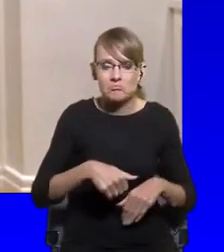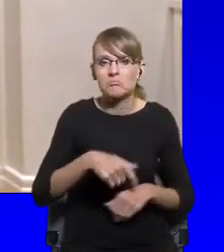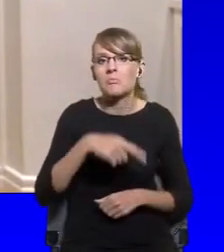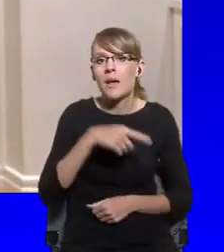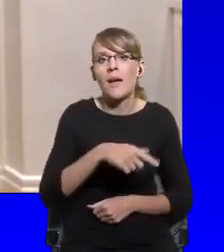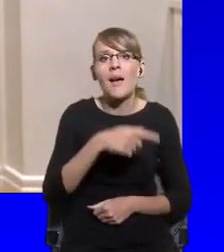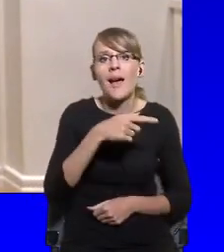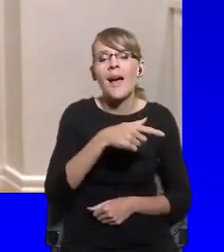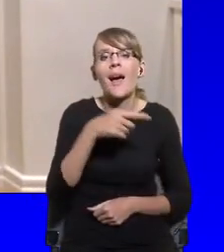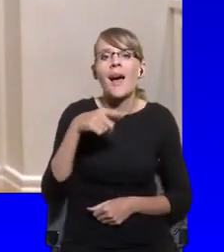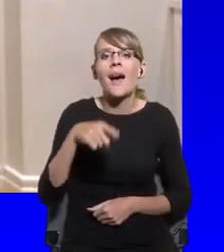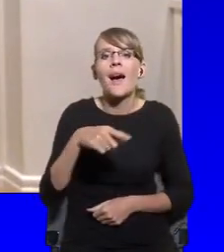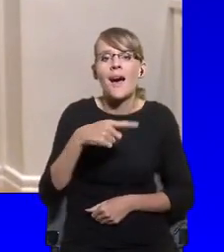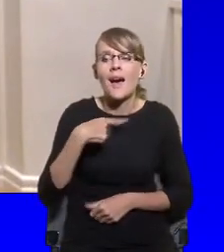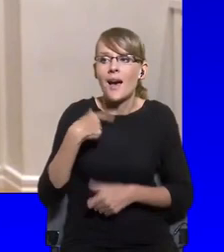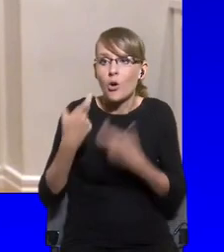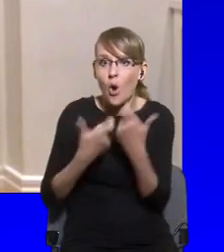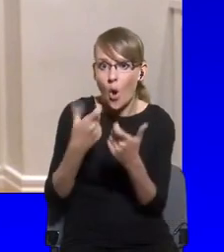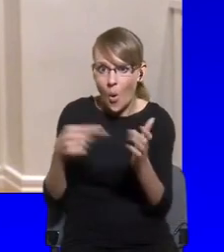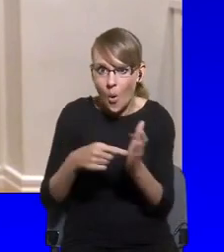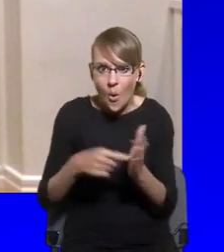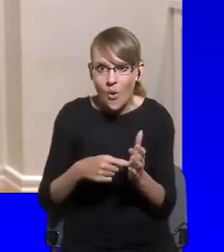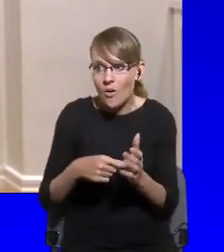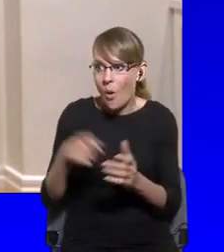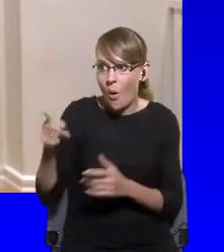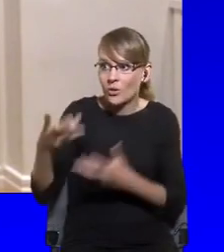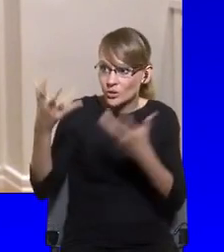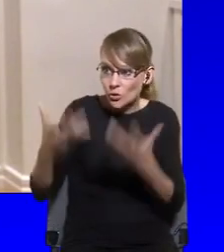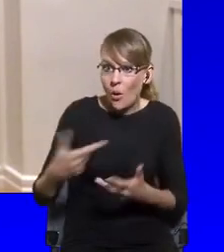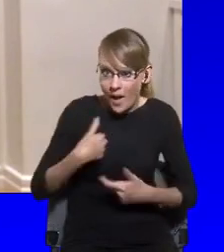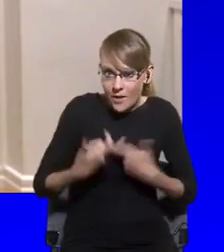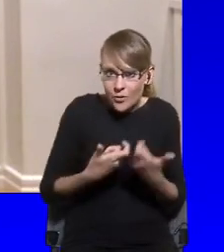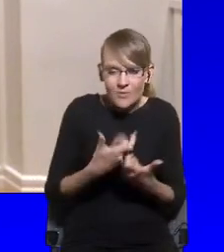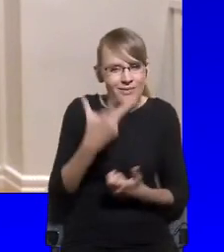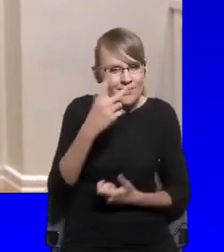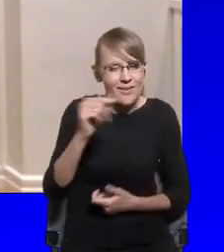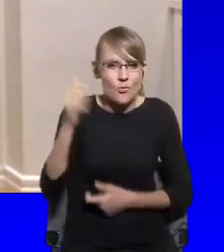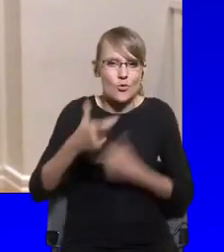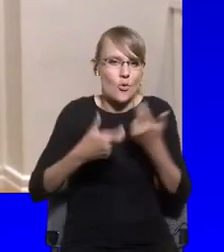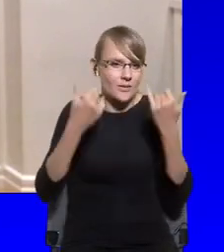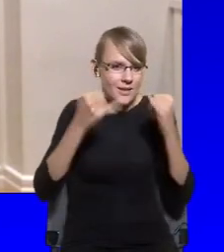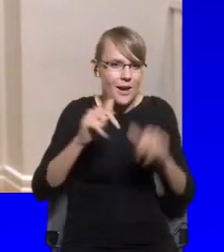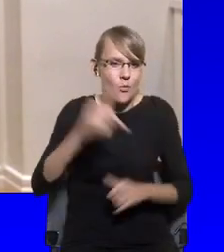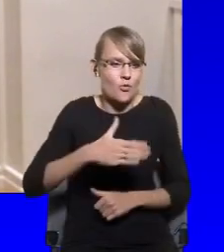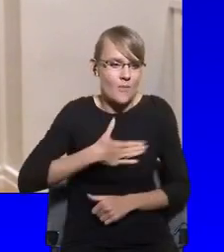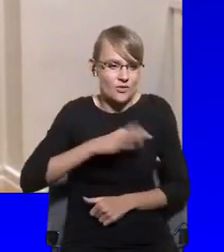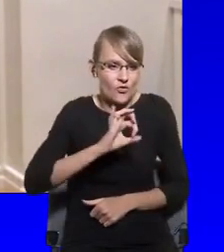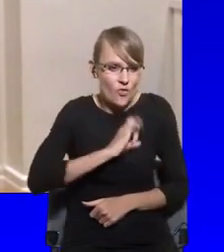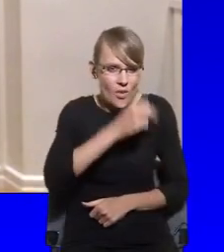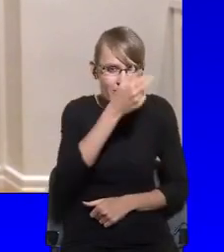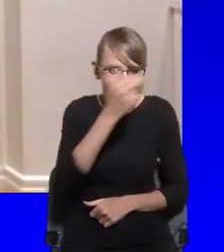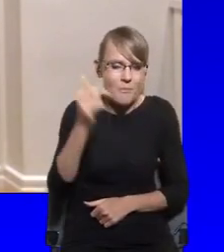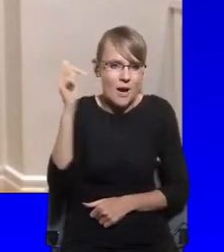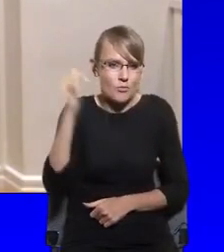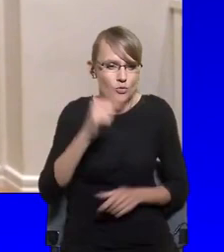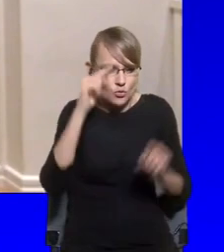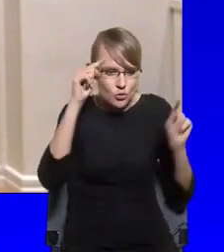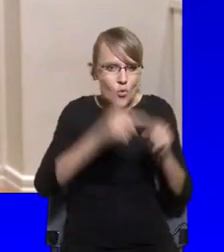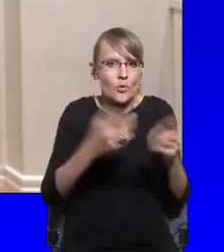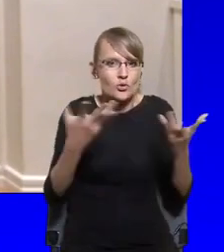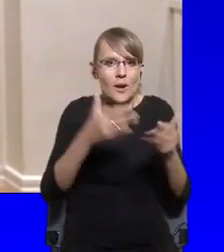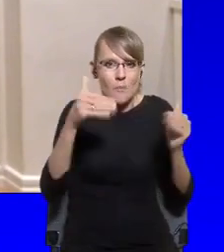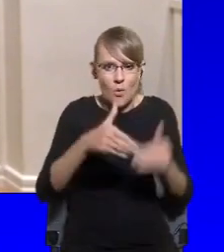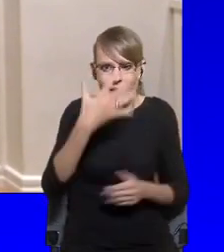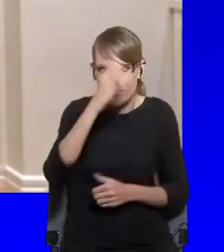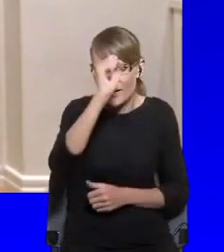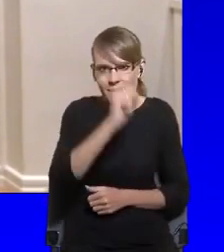On the contrary, we have to think about what are topics, uh, where we can win, uh, inequality, for example. I think here,